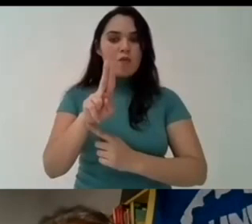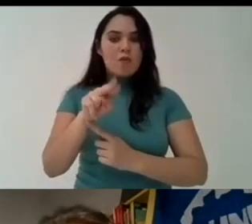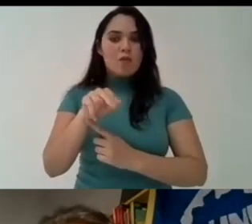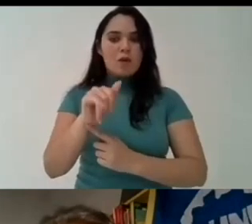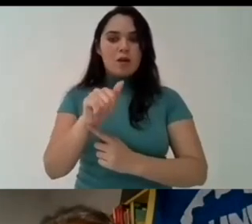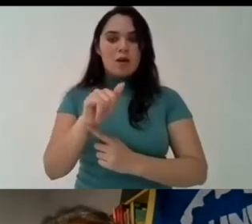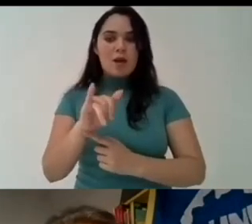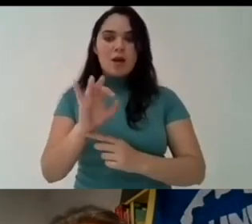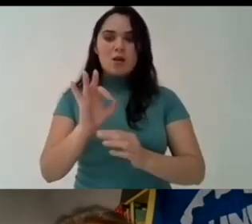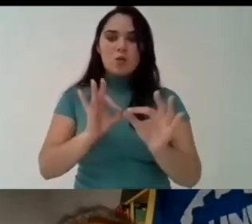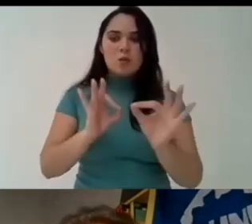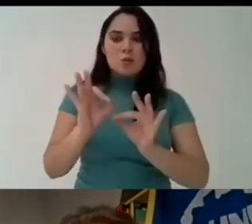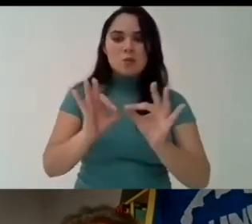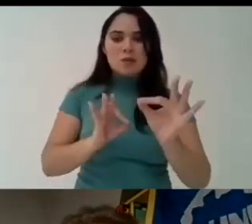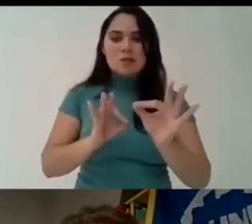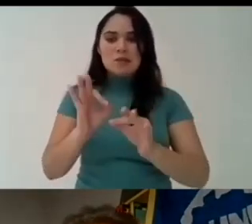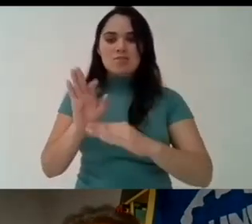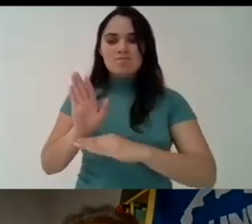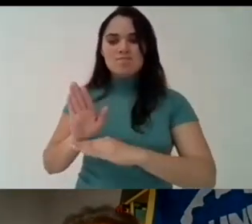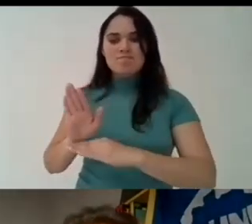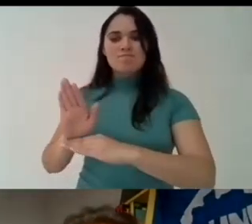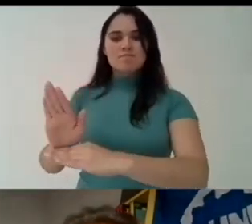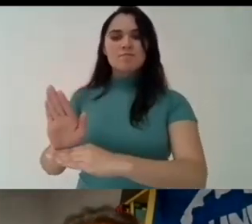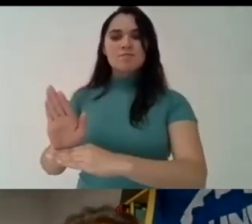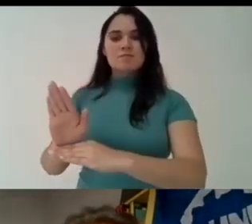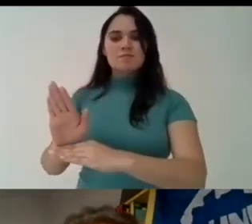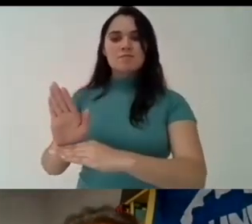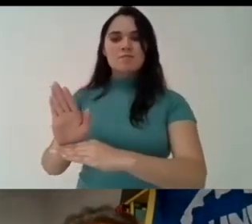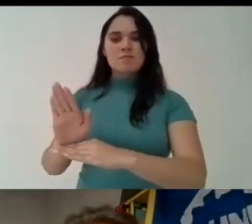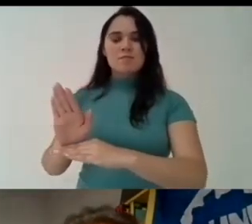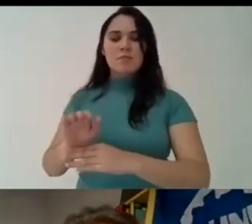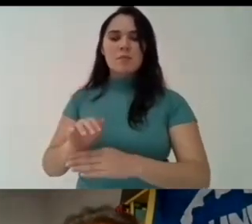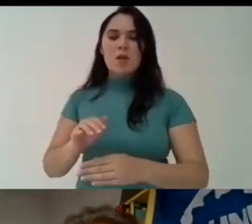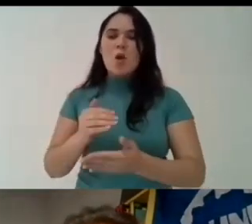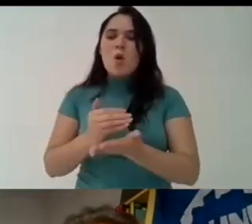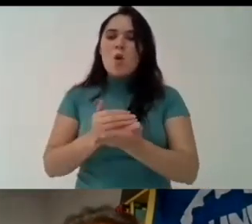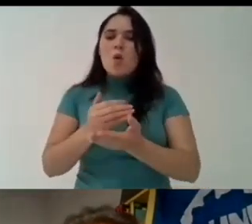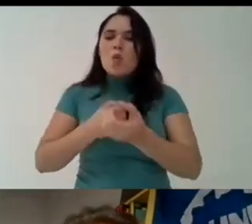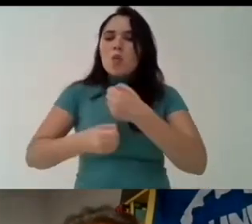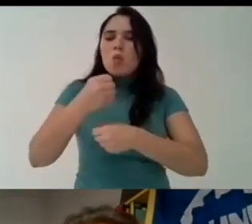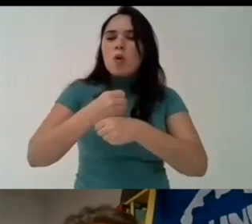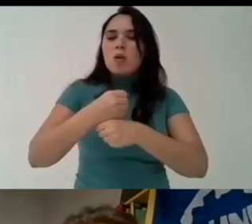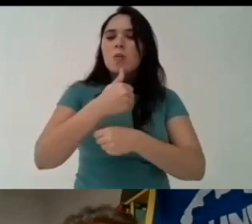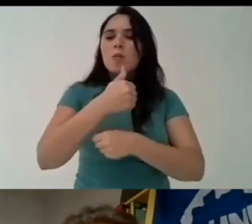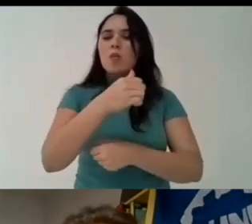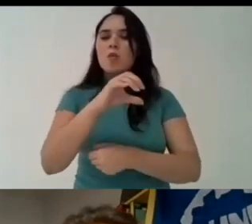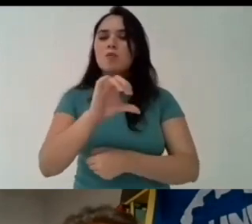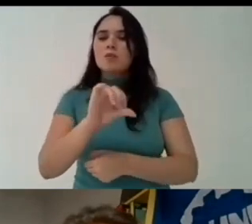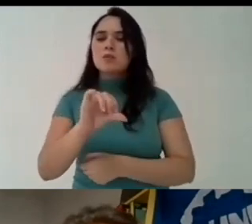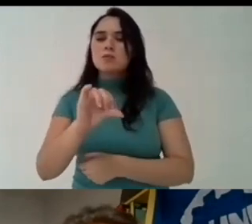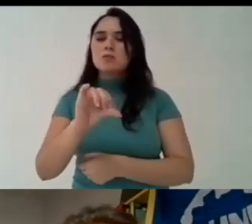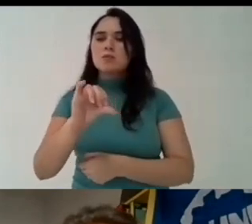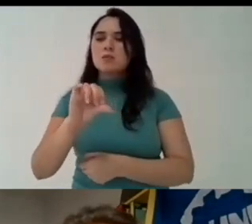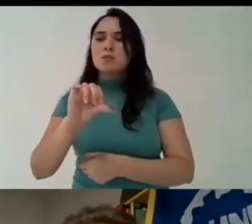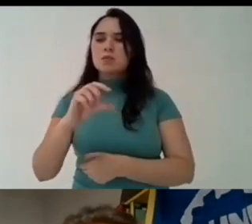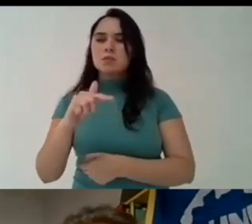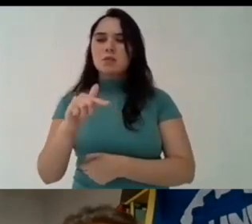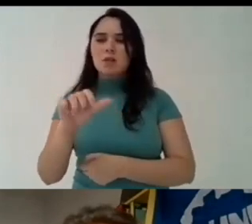uh at the beginning of the 20th century so uh from